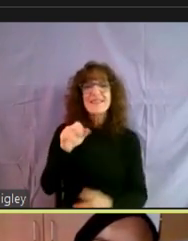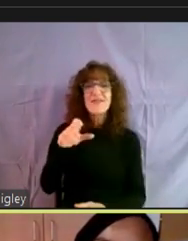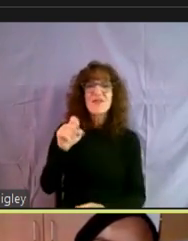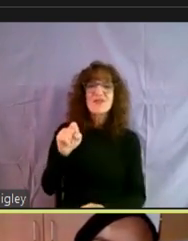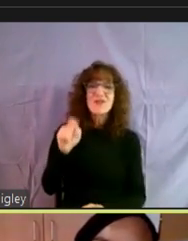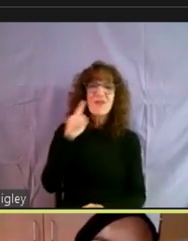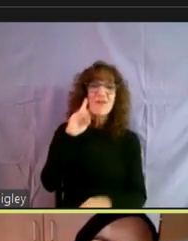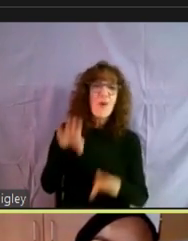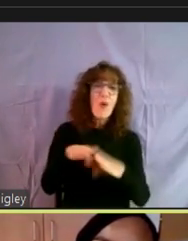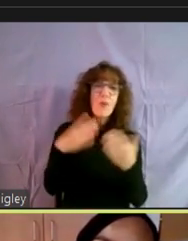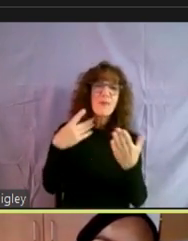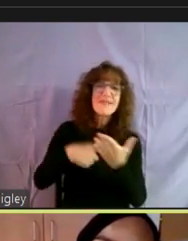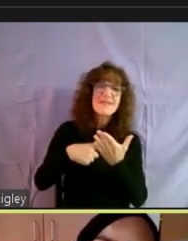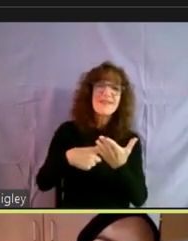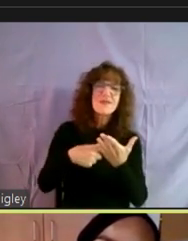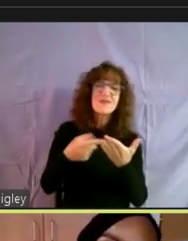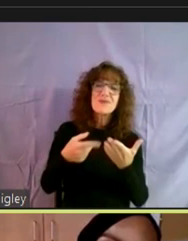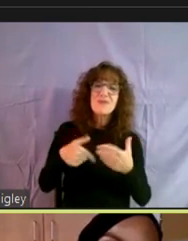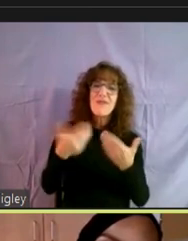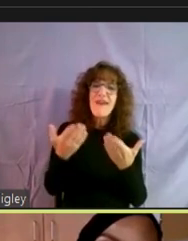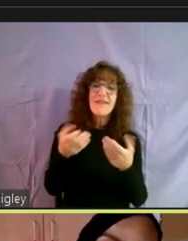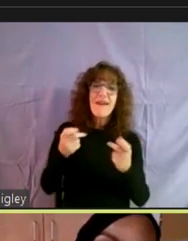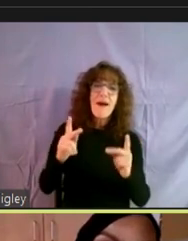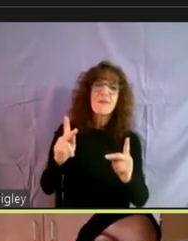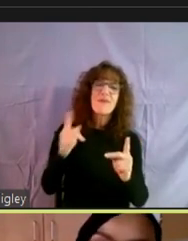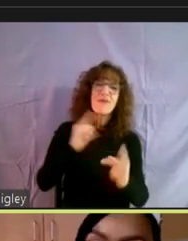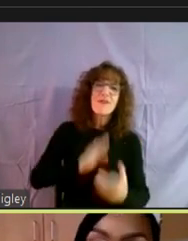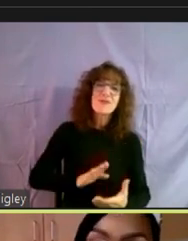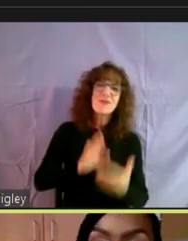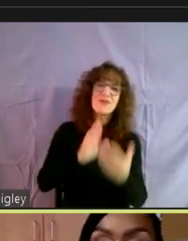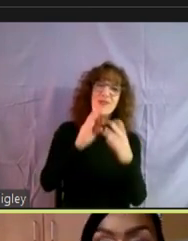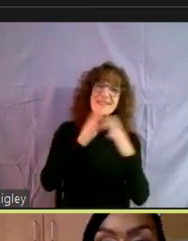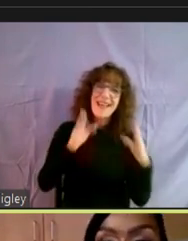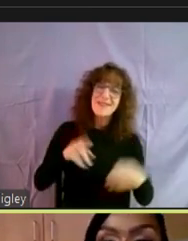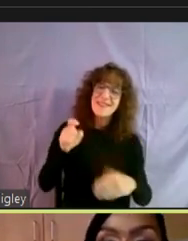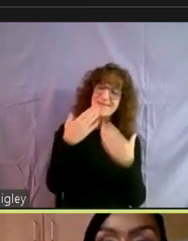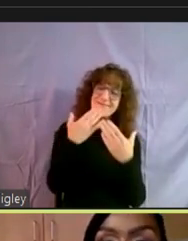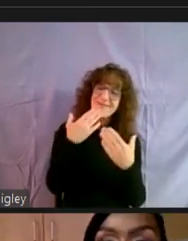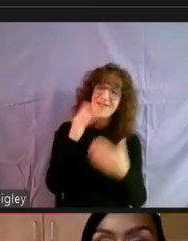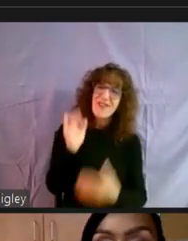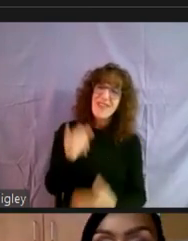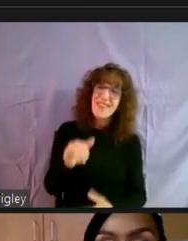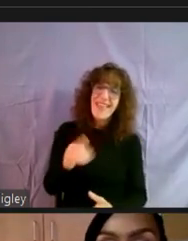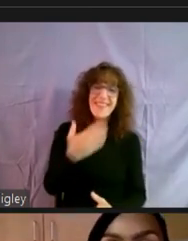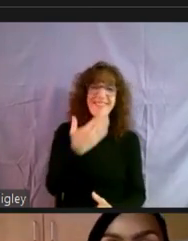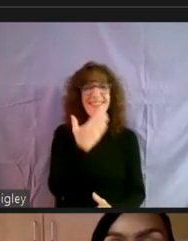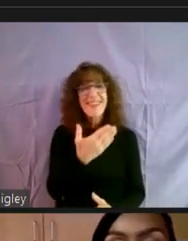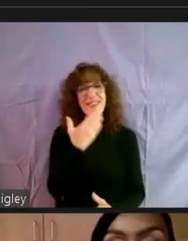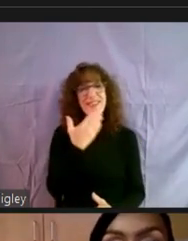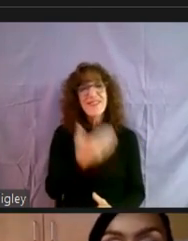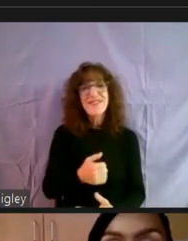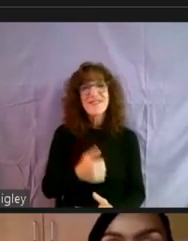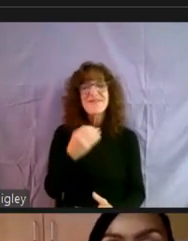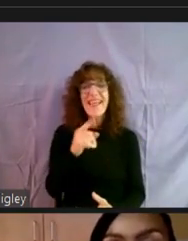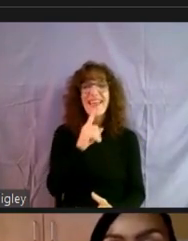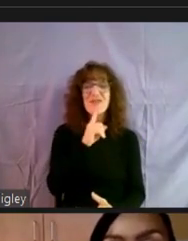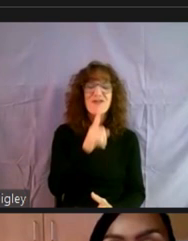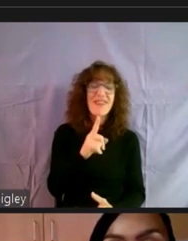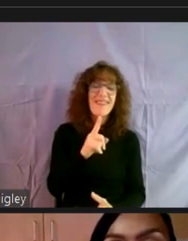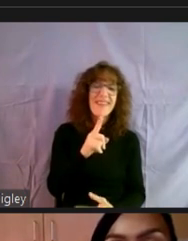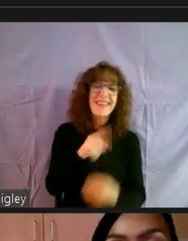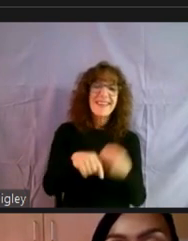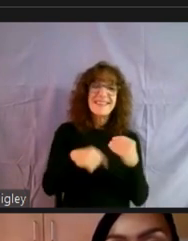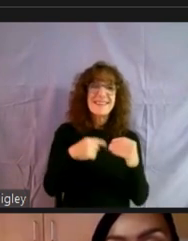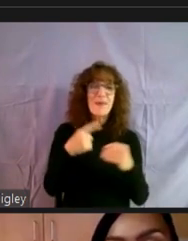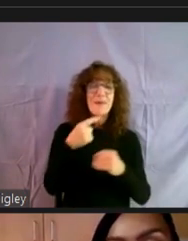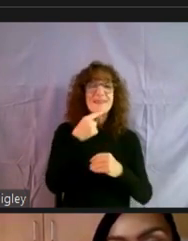platform and providing an opportunity for us to address those housing needs. I appreciate it. Thank you. Yeah. And it really is about, you know,